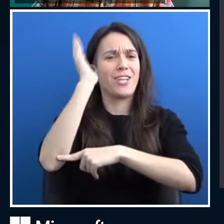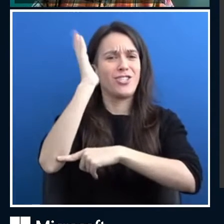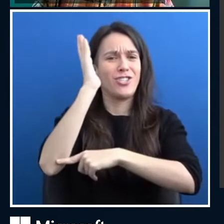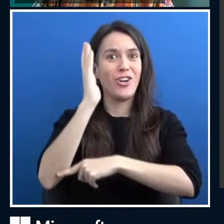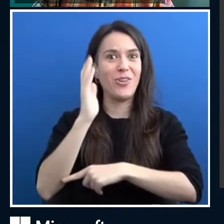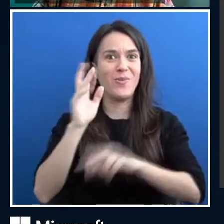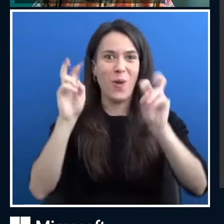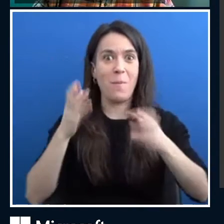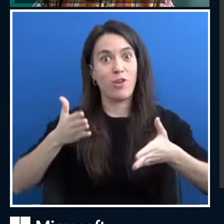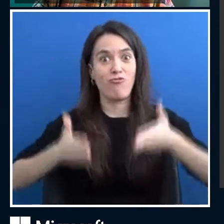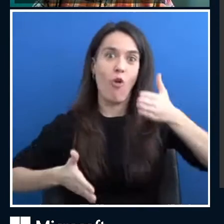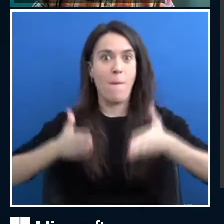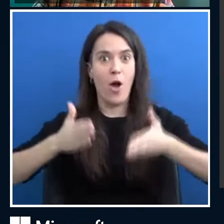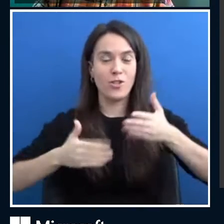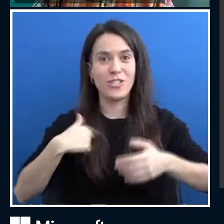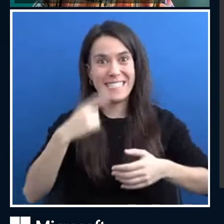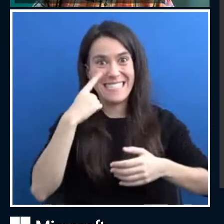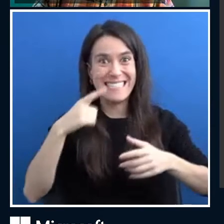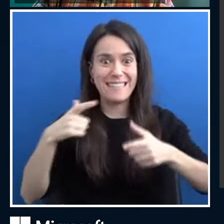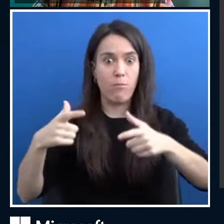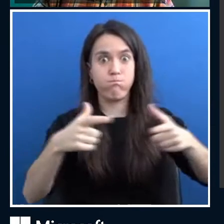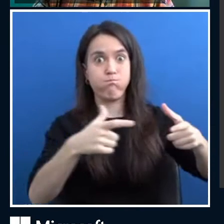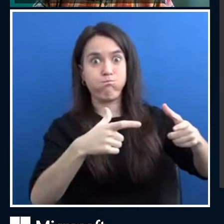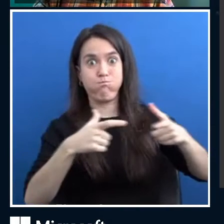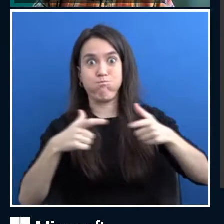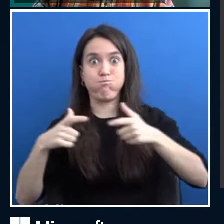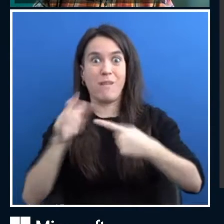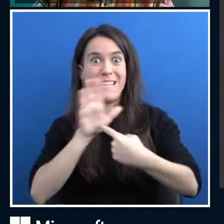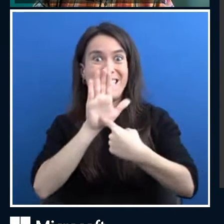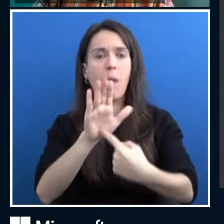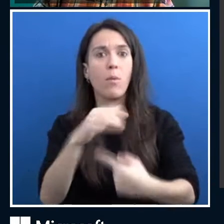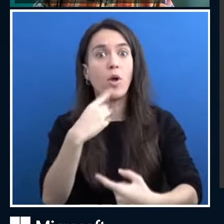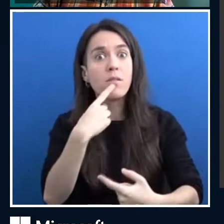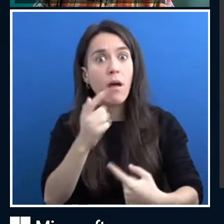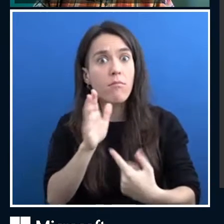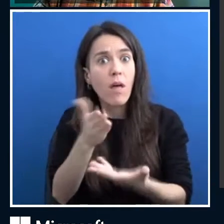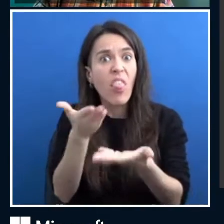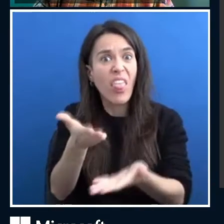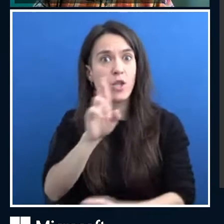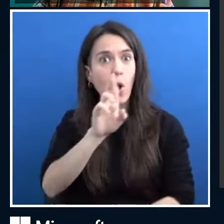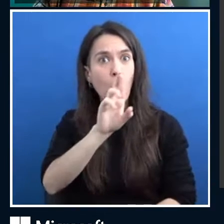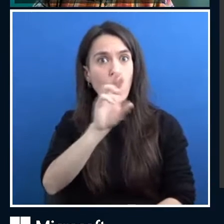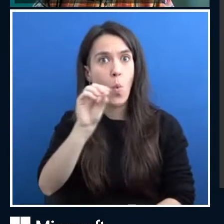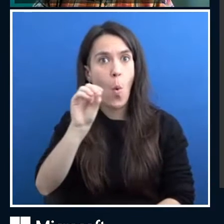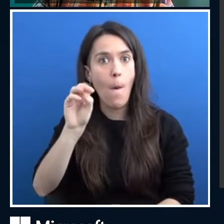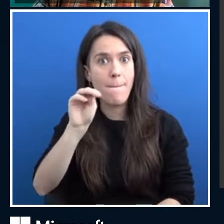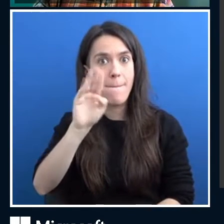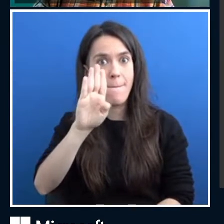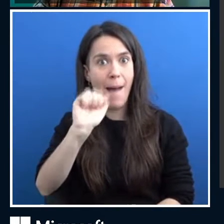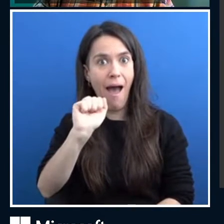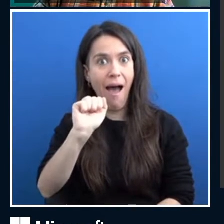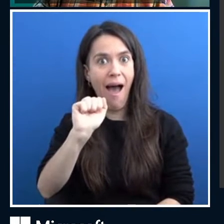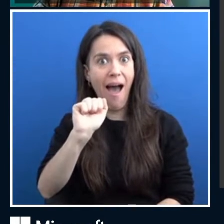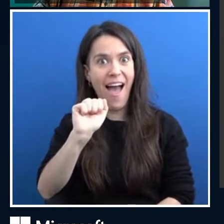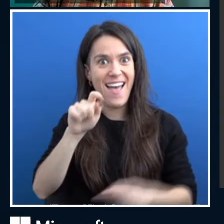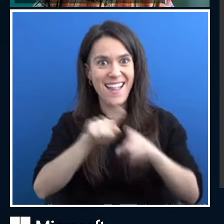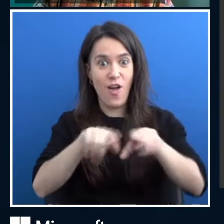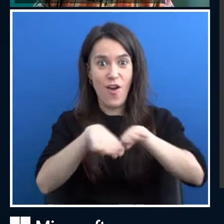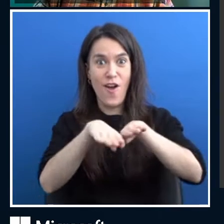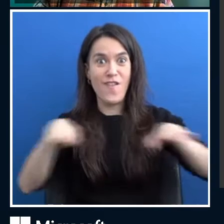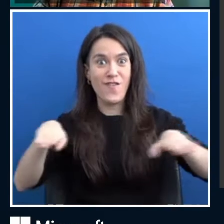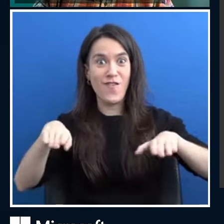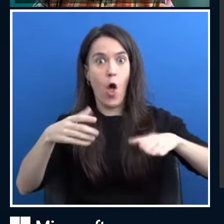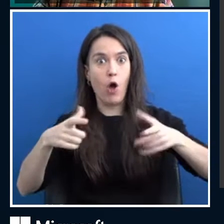my lecturer brought in a Rumba and just let it start like hoovering the floor at the bottom of the lecture.